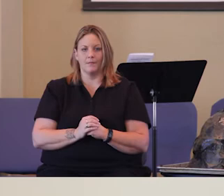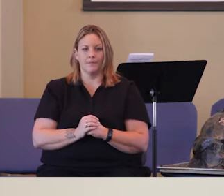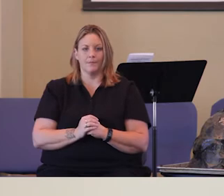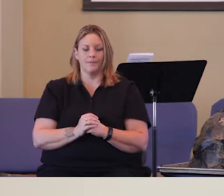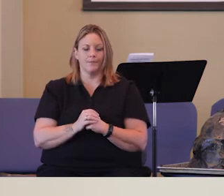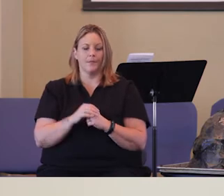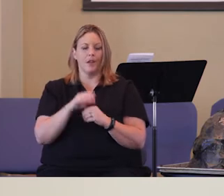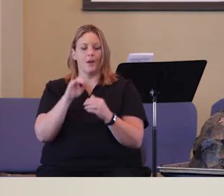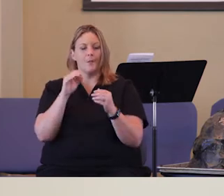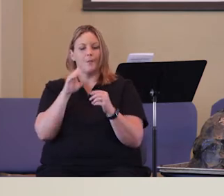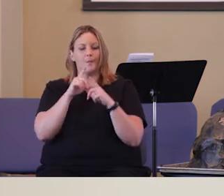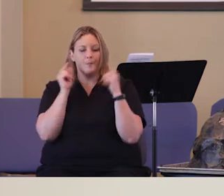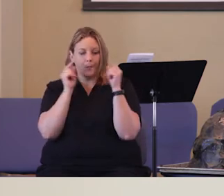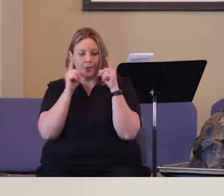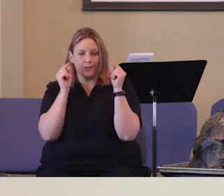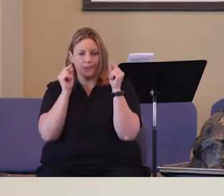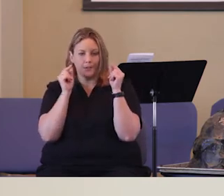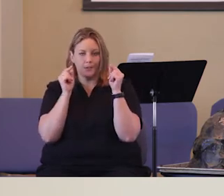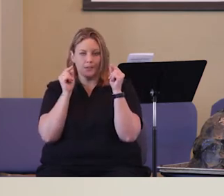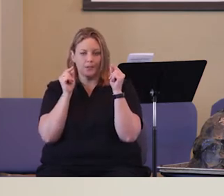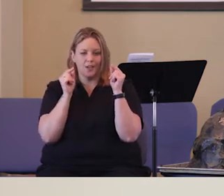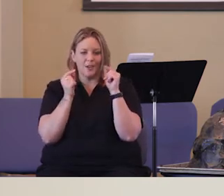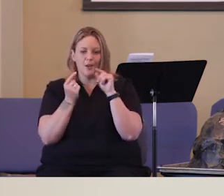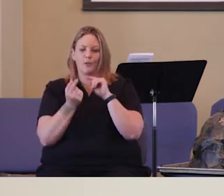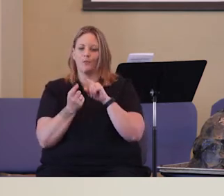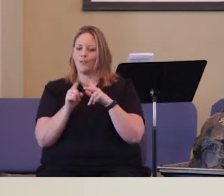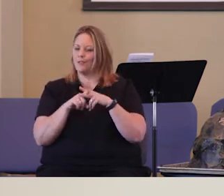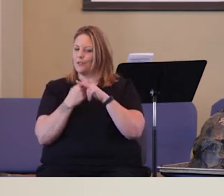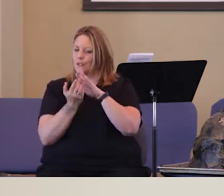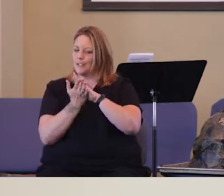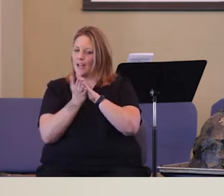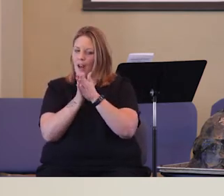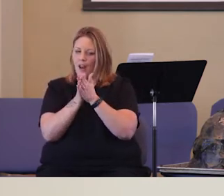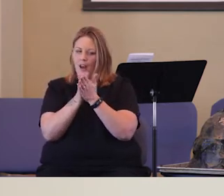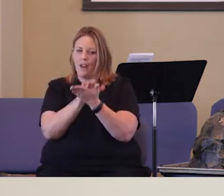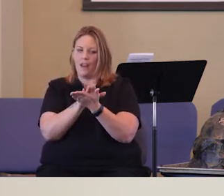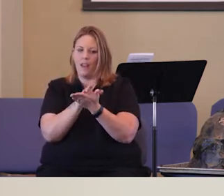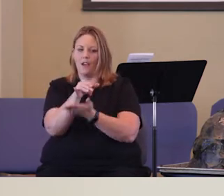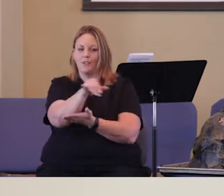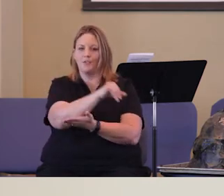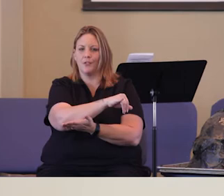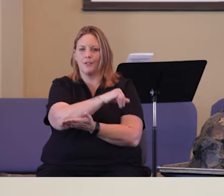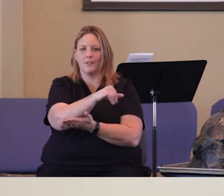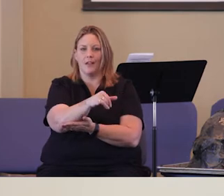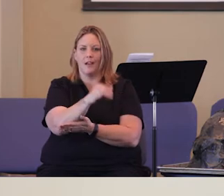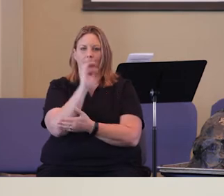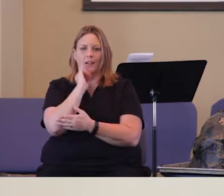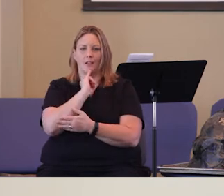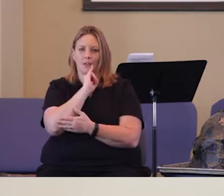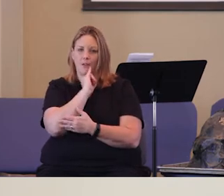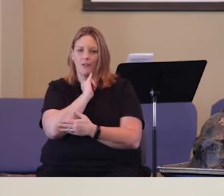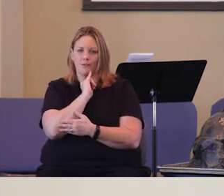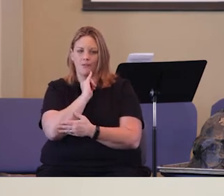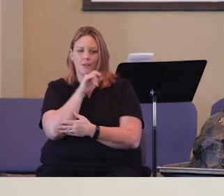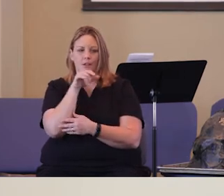from God. Moses was becoming just like the Israelites. Okay?